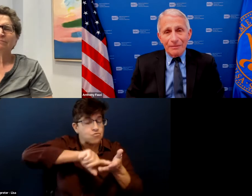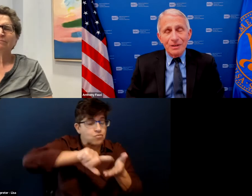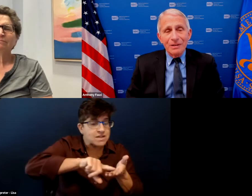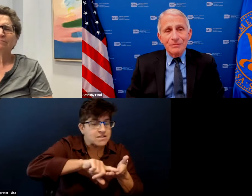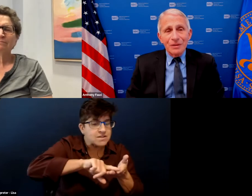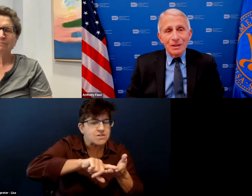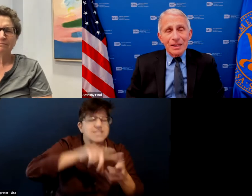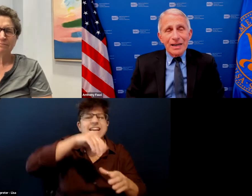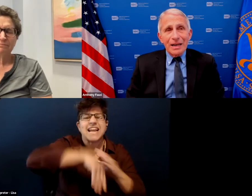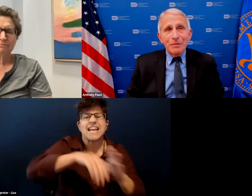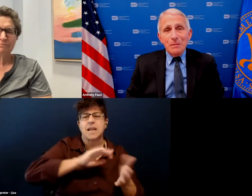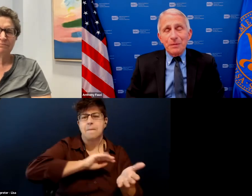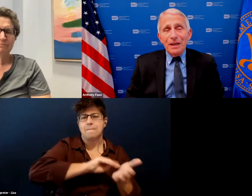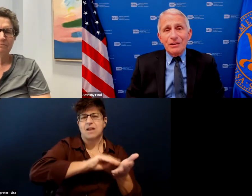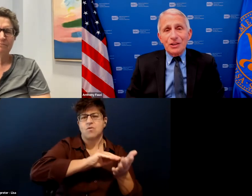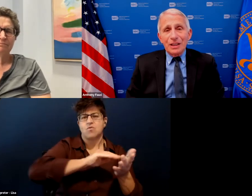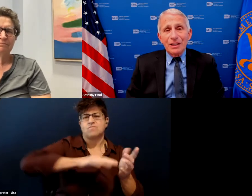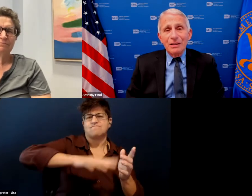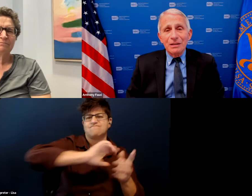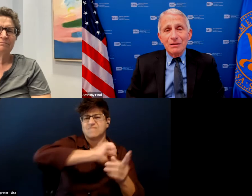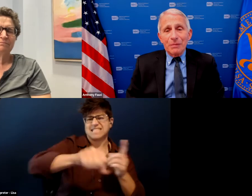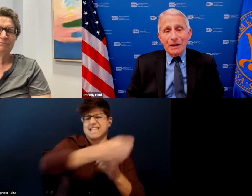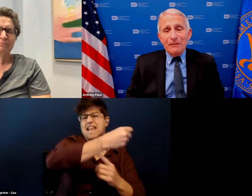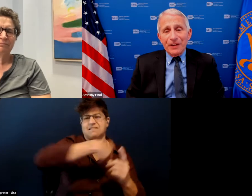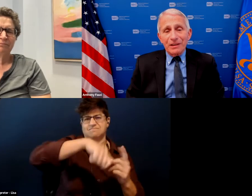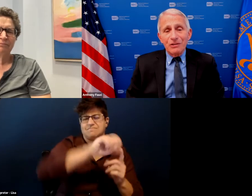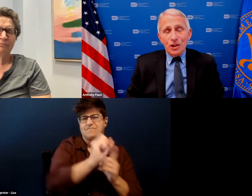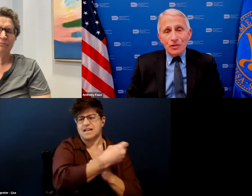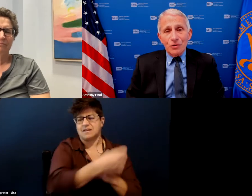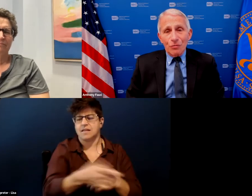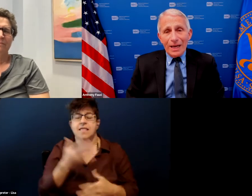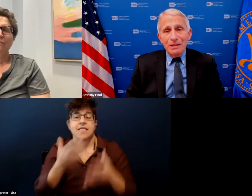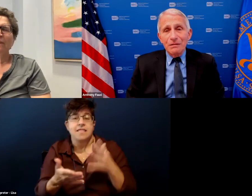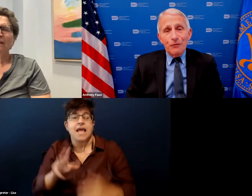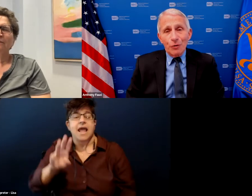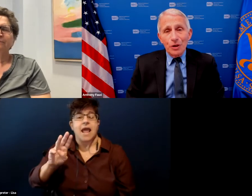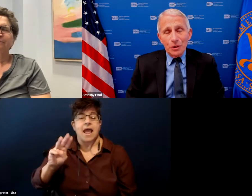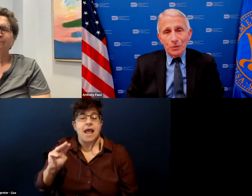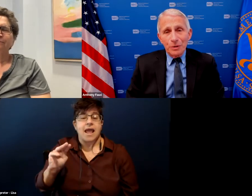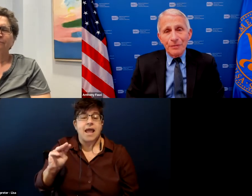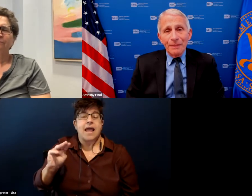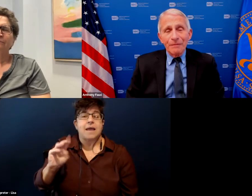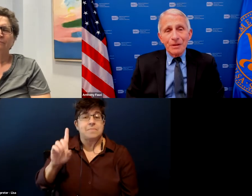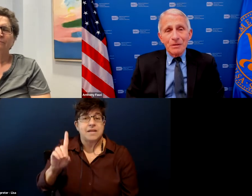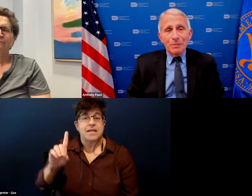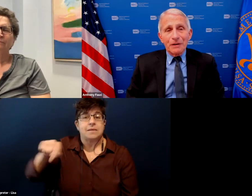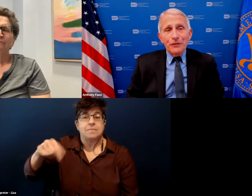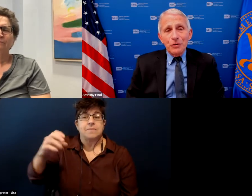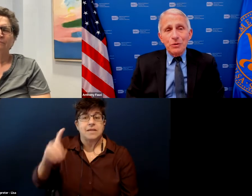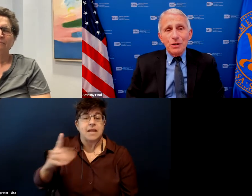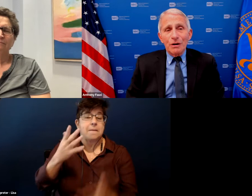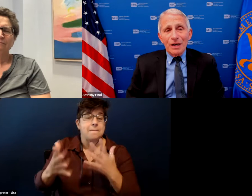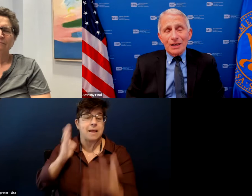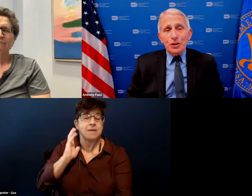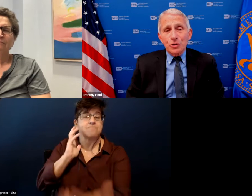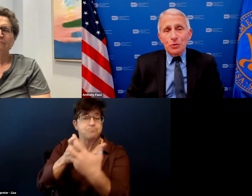setting then an md phd might fit just right for you but if